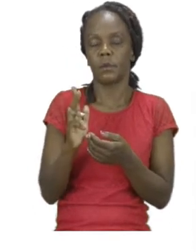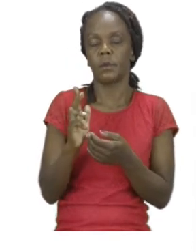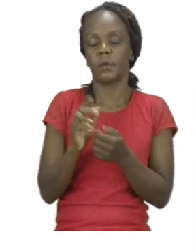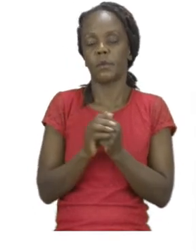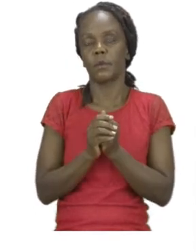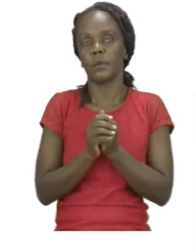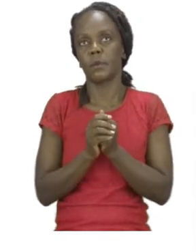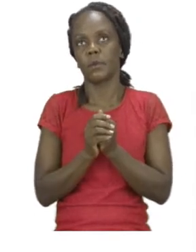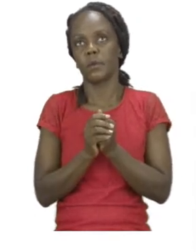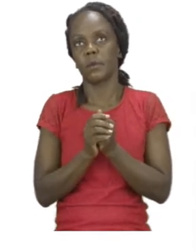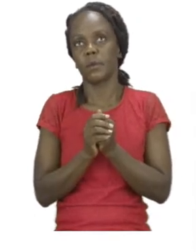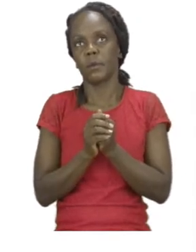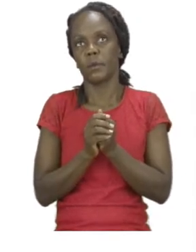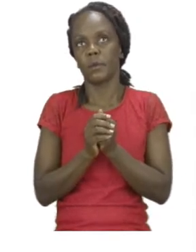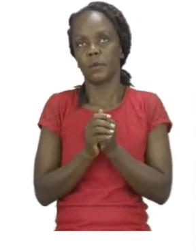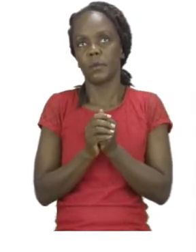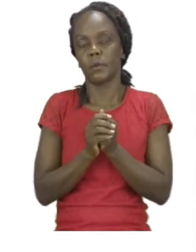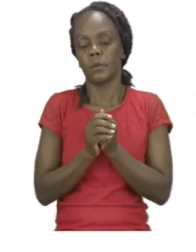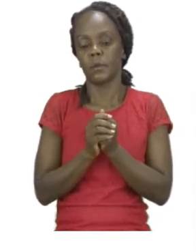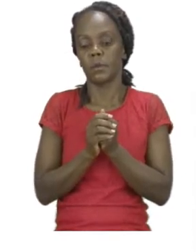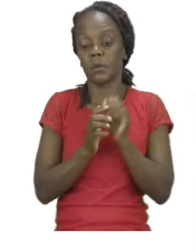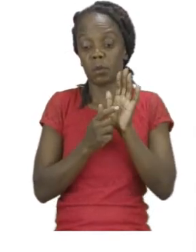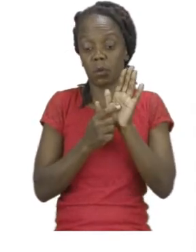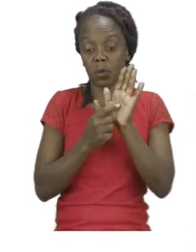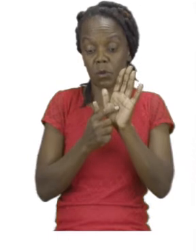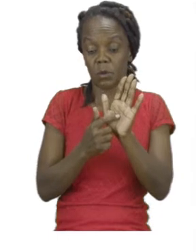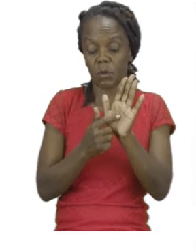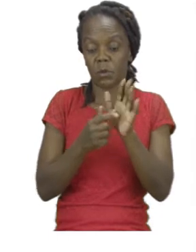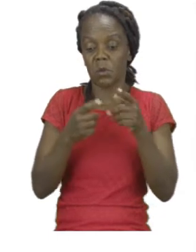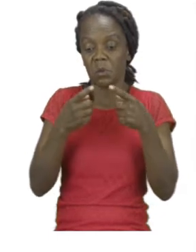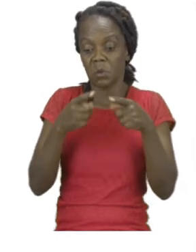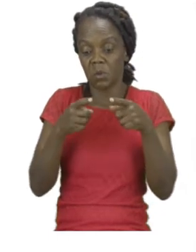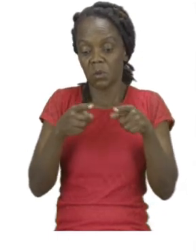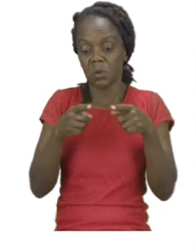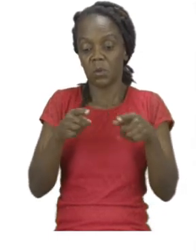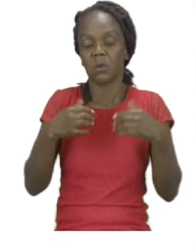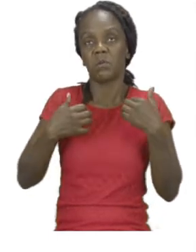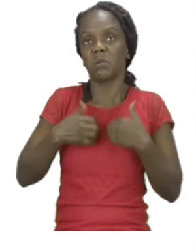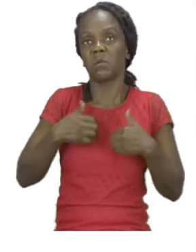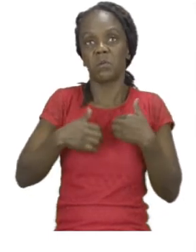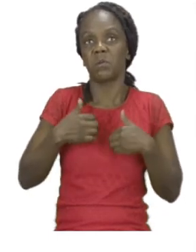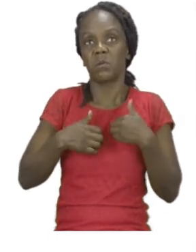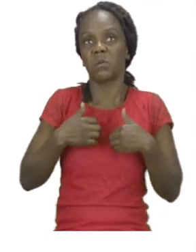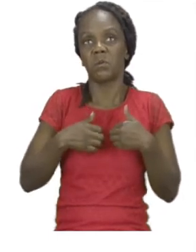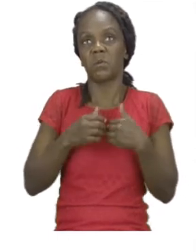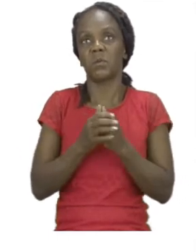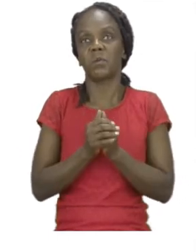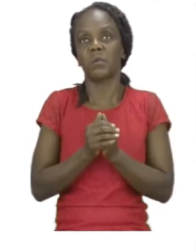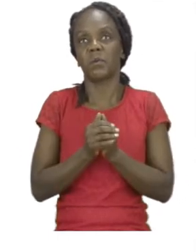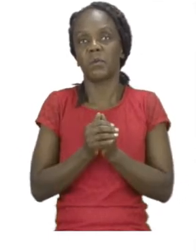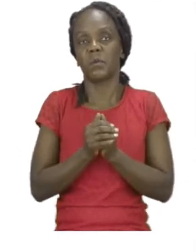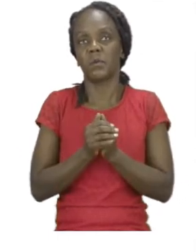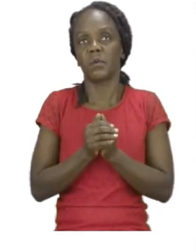feeling different emotions. Now we are going to read the emotions on